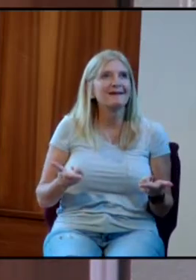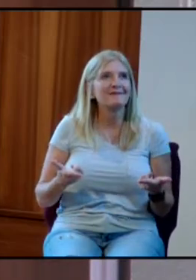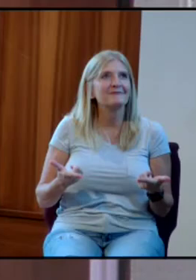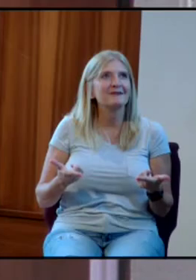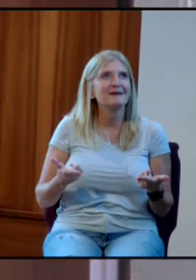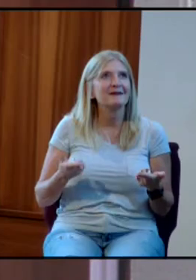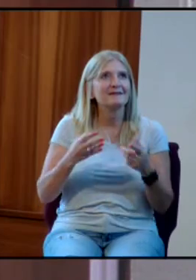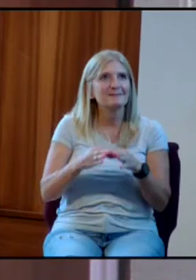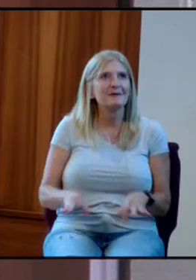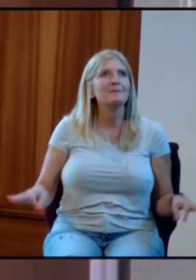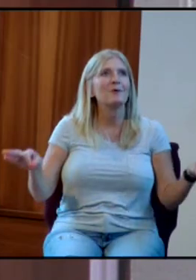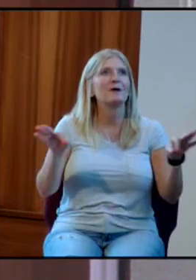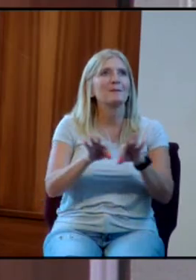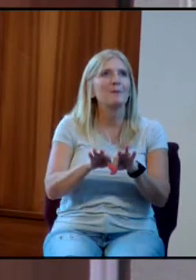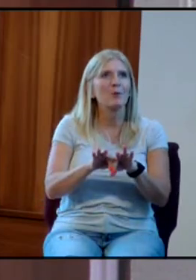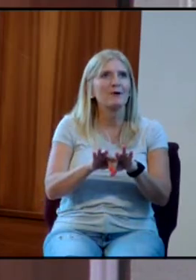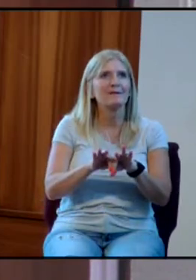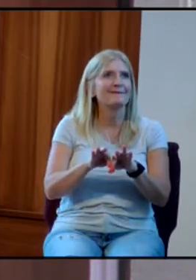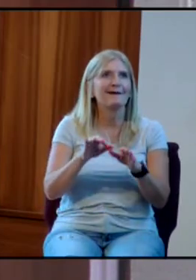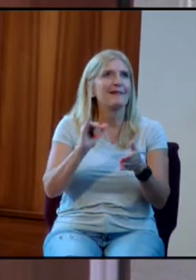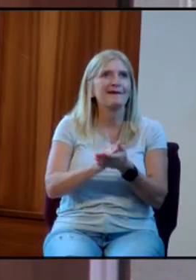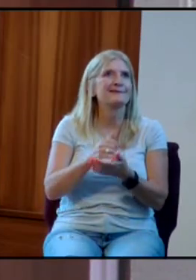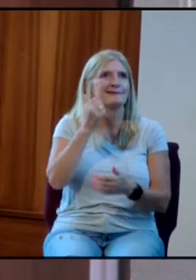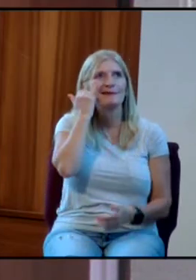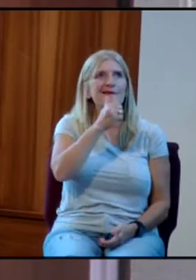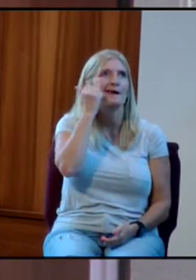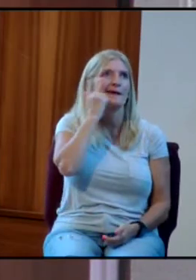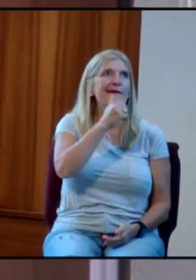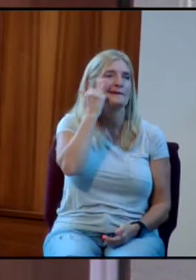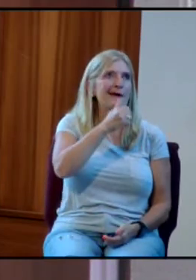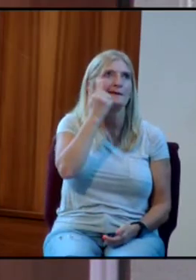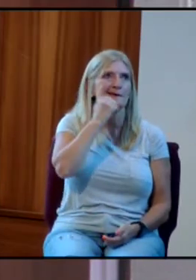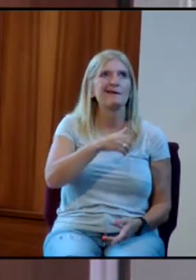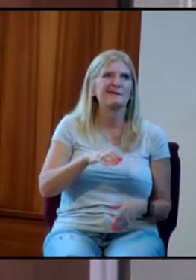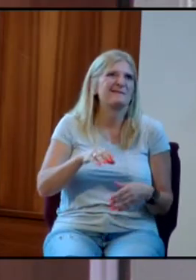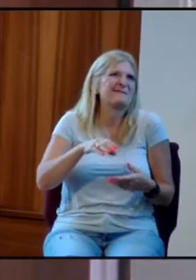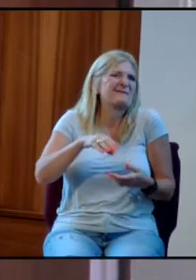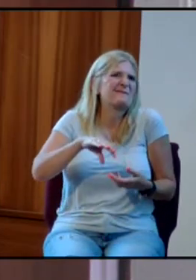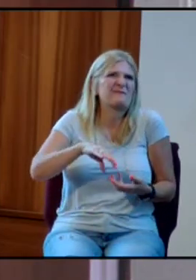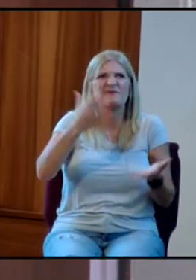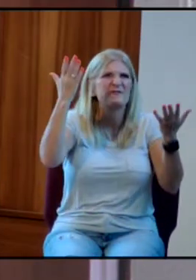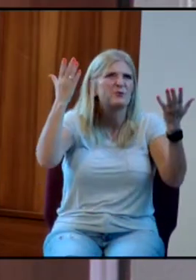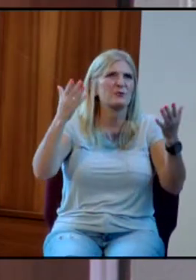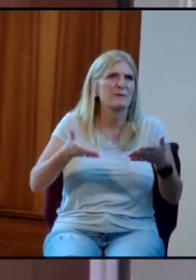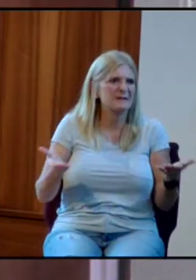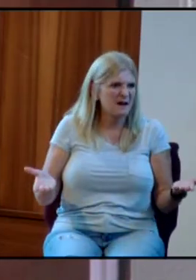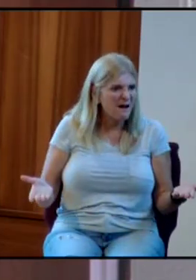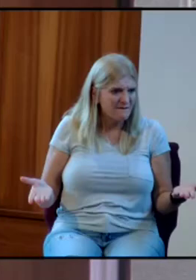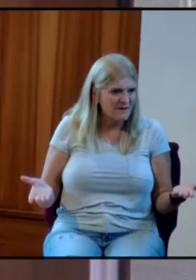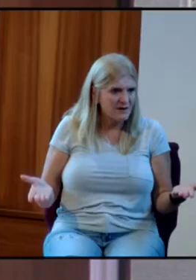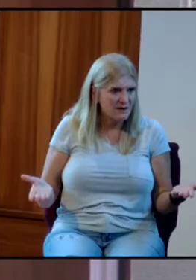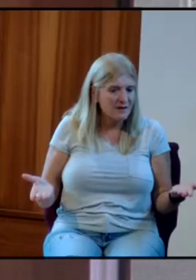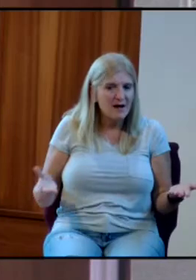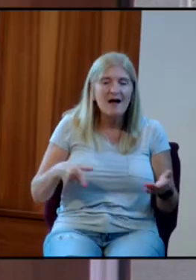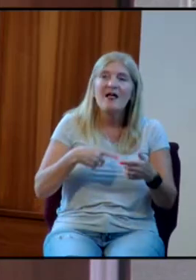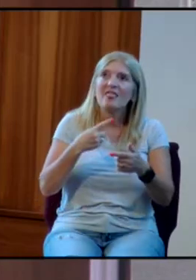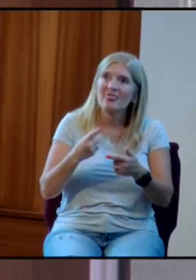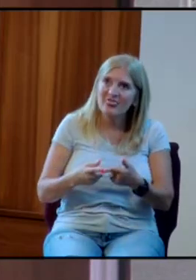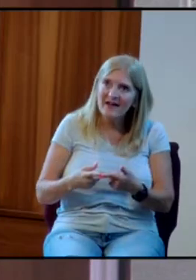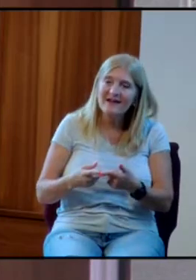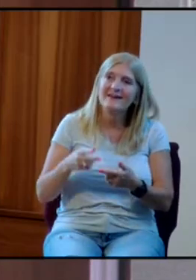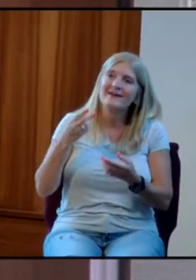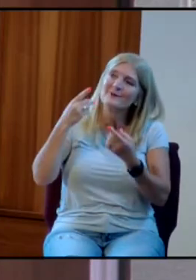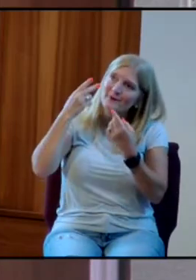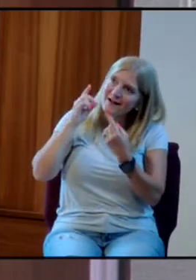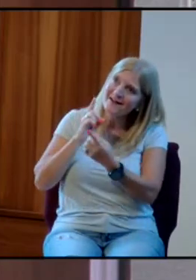more than just a cluster of days, then we go to the source. Listen, we go to the